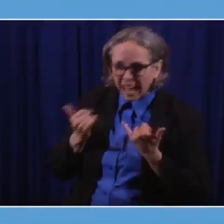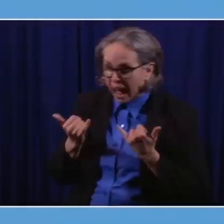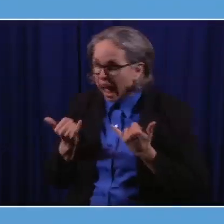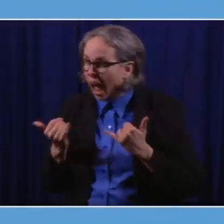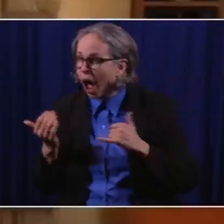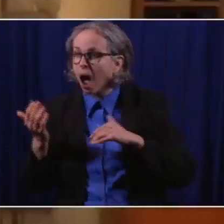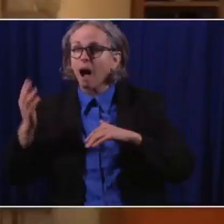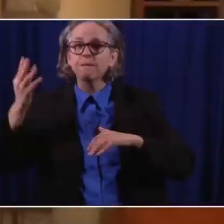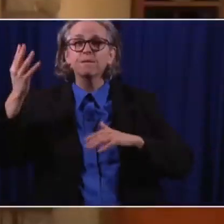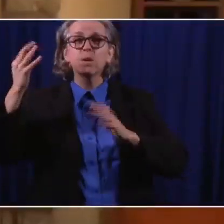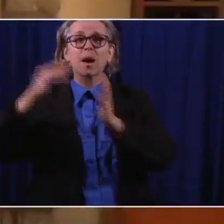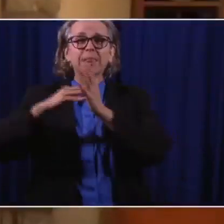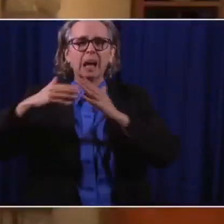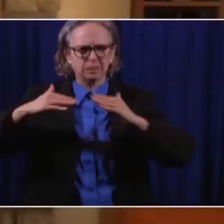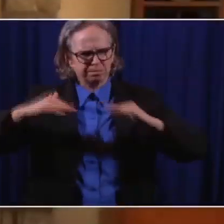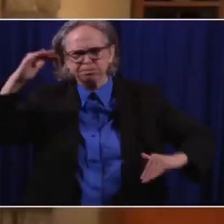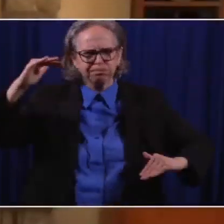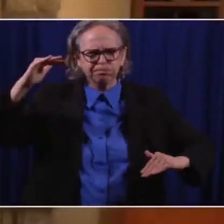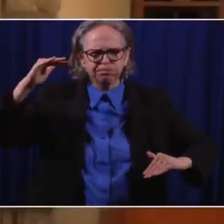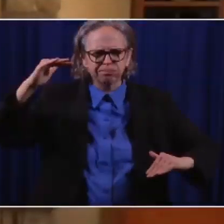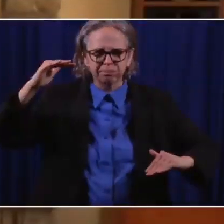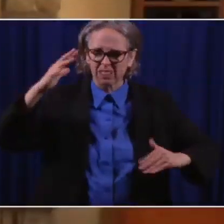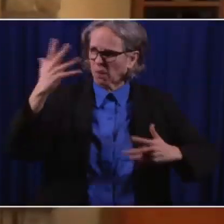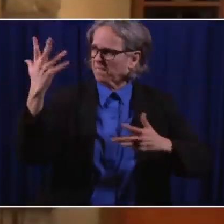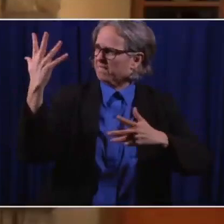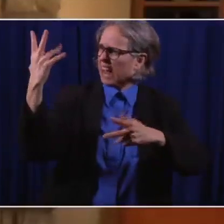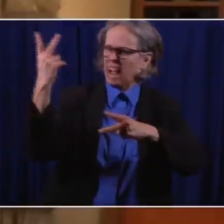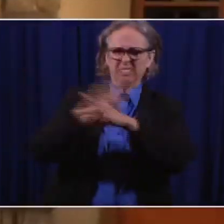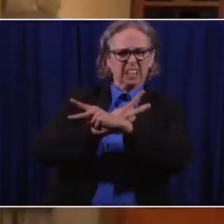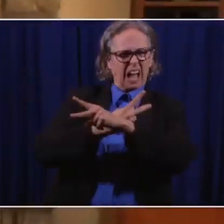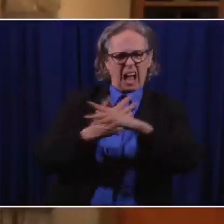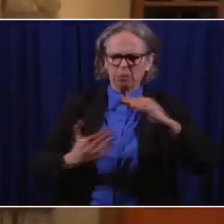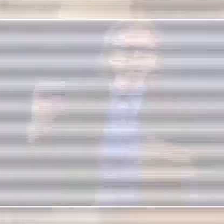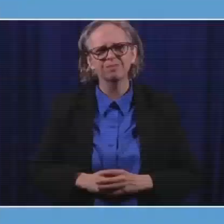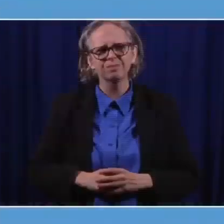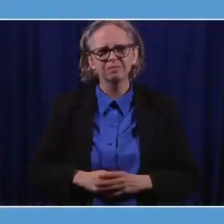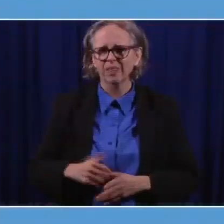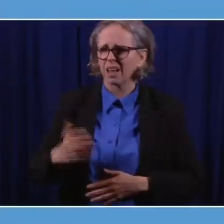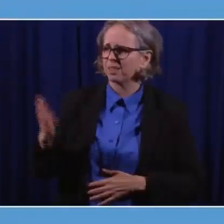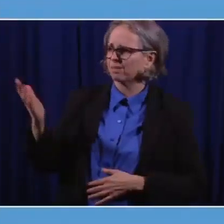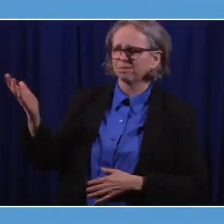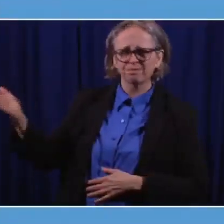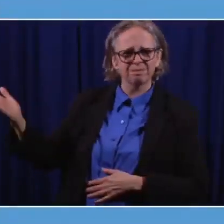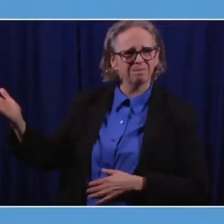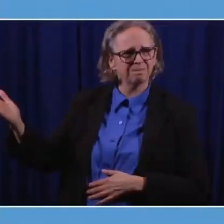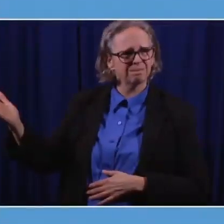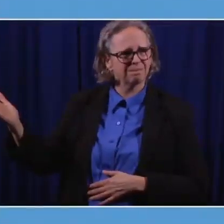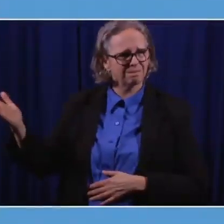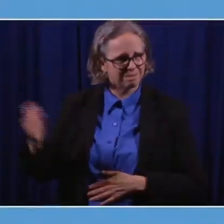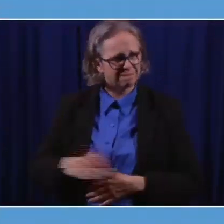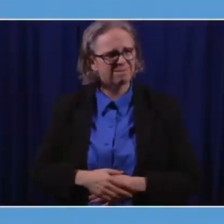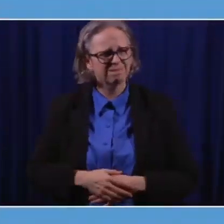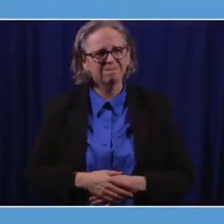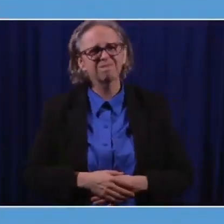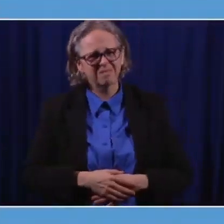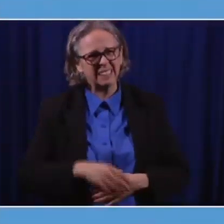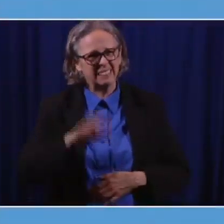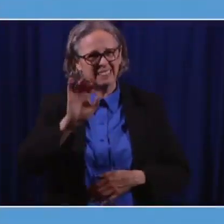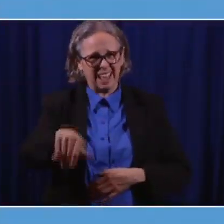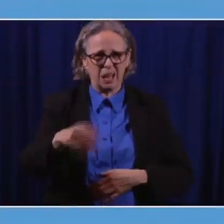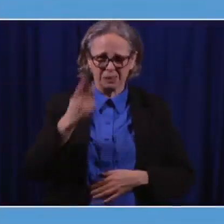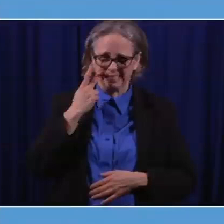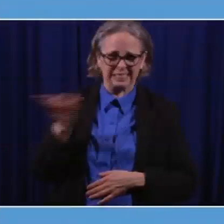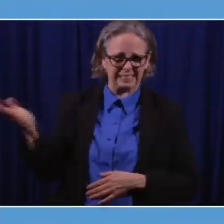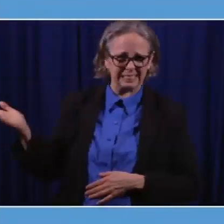up and seemingly continues to go up all the time. Here's a look at the percentage of Ohioans living in